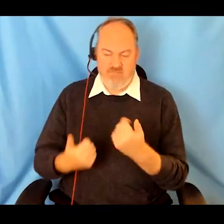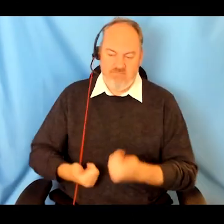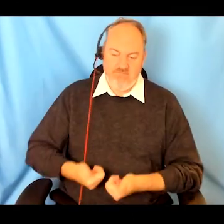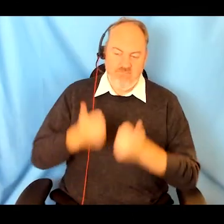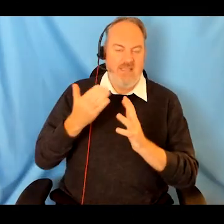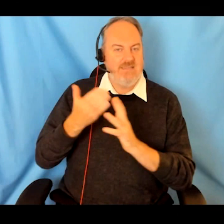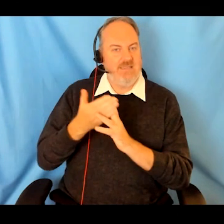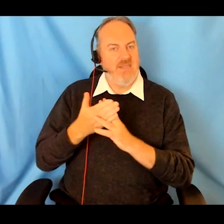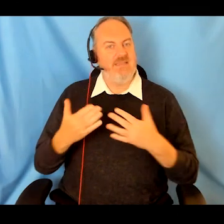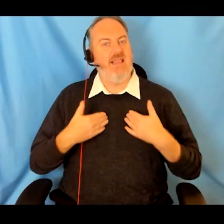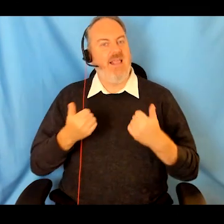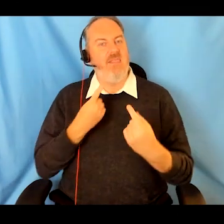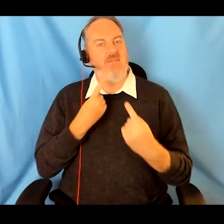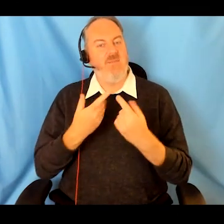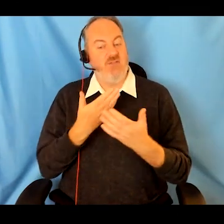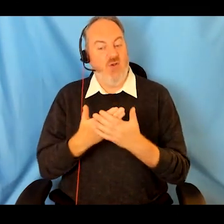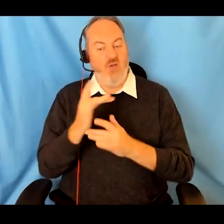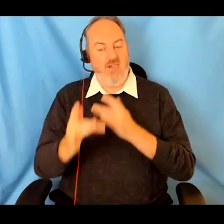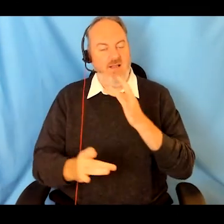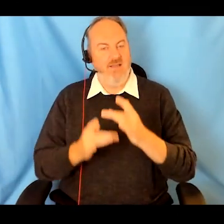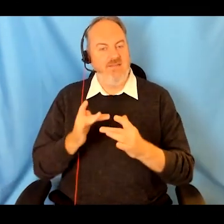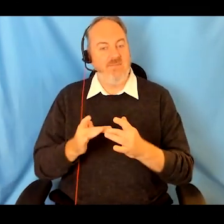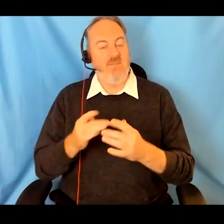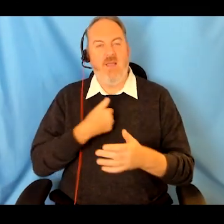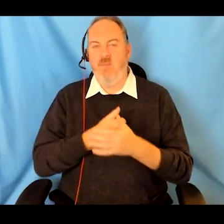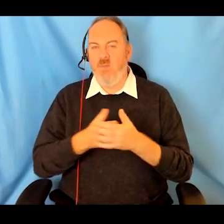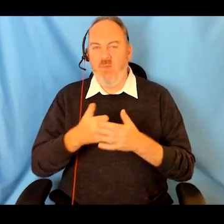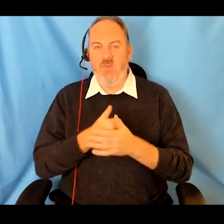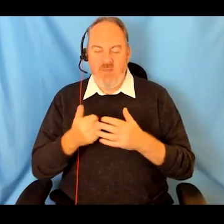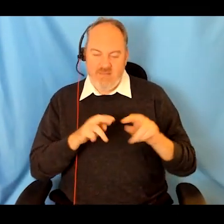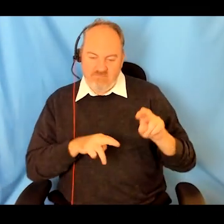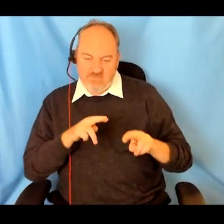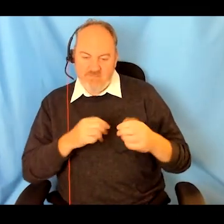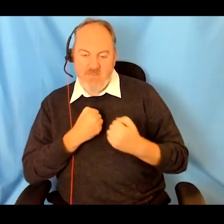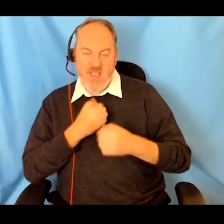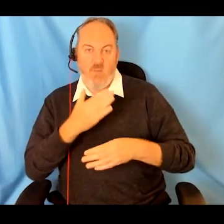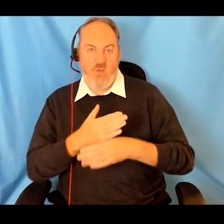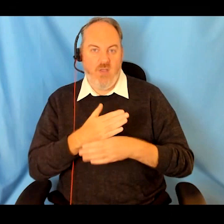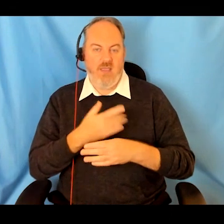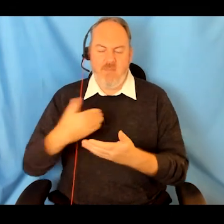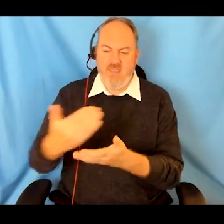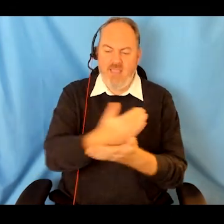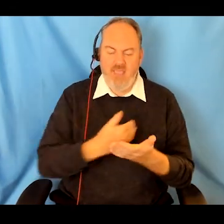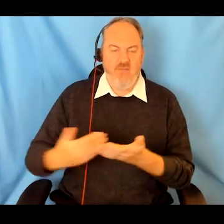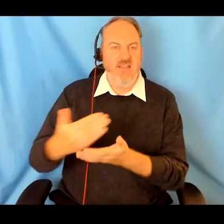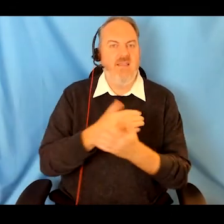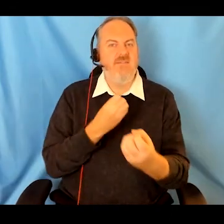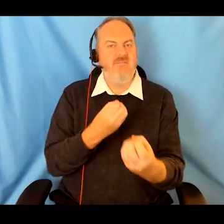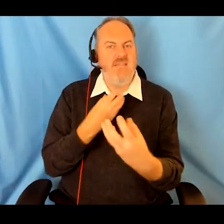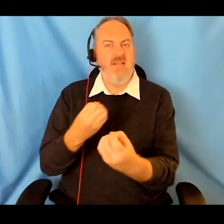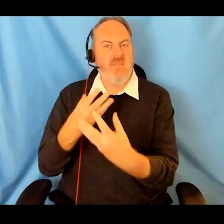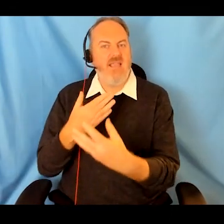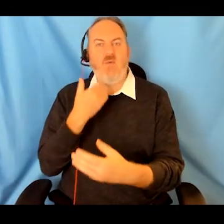accessibility of digital health tools. All these sessions are continuously monitored and evaluated and feedback